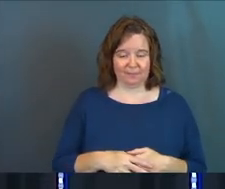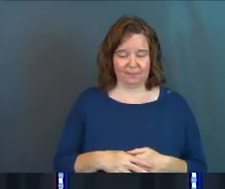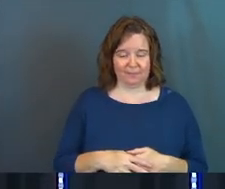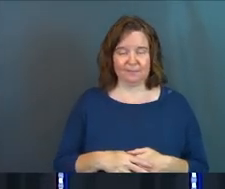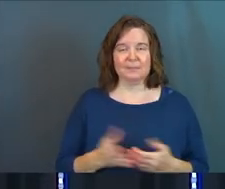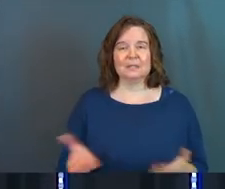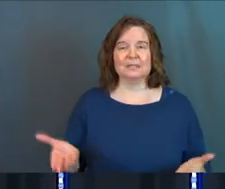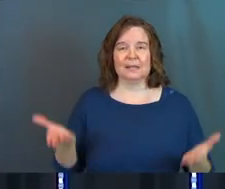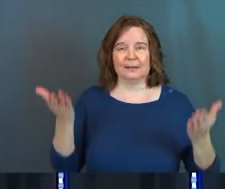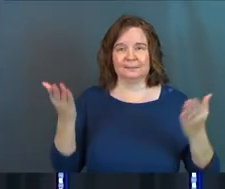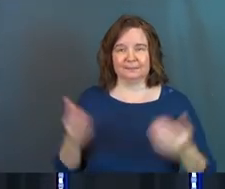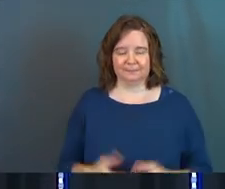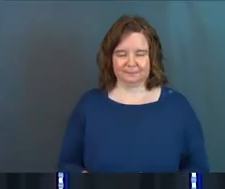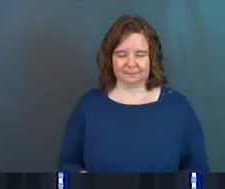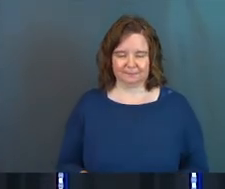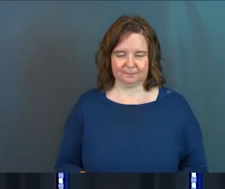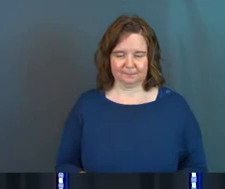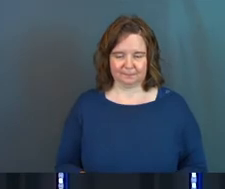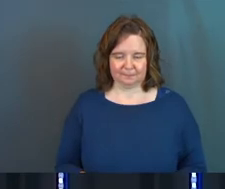Would you guys stand?